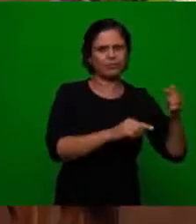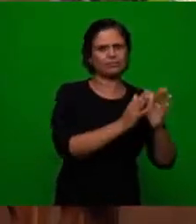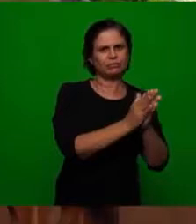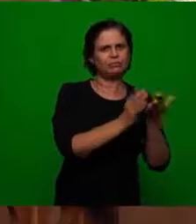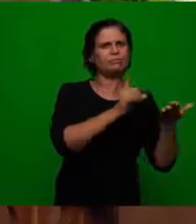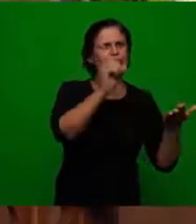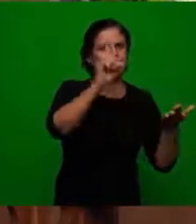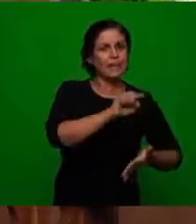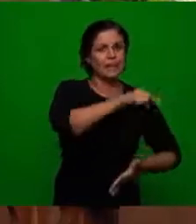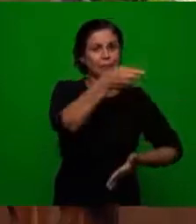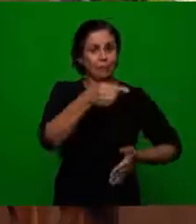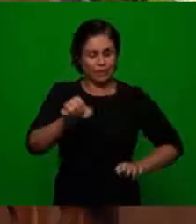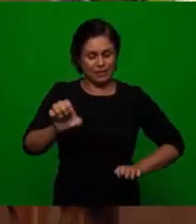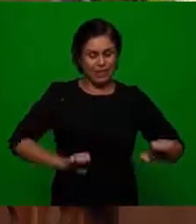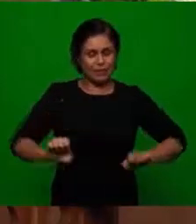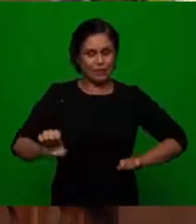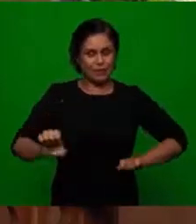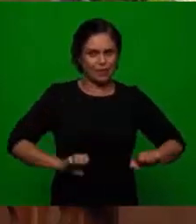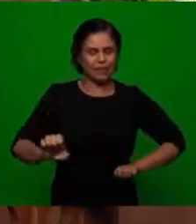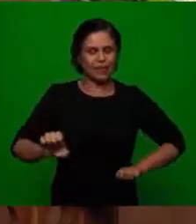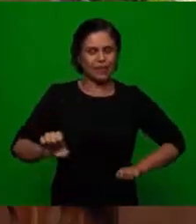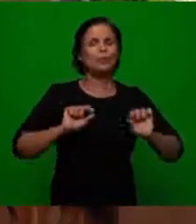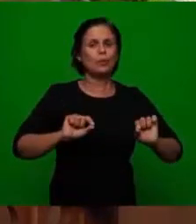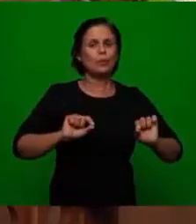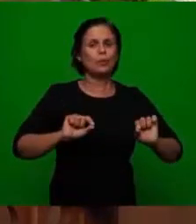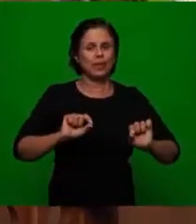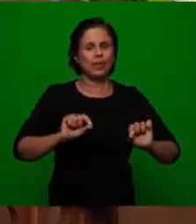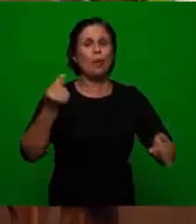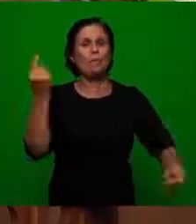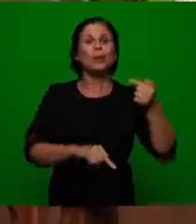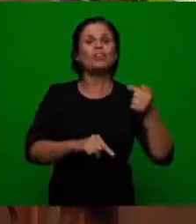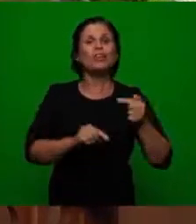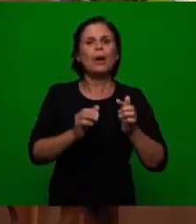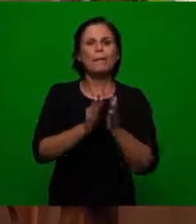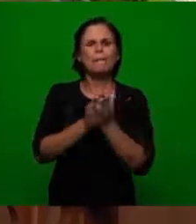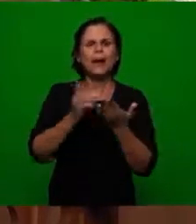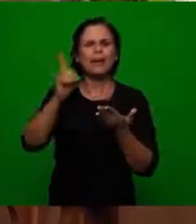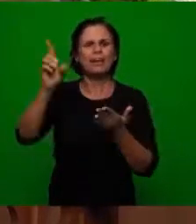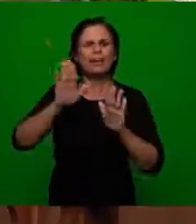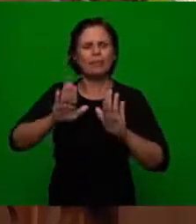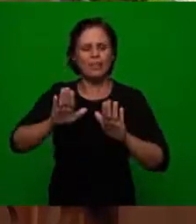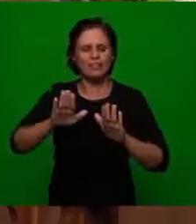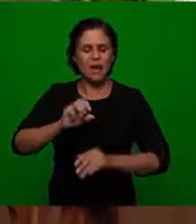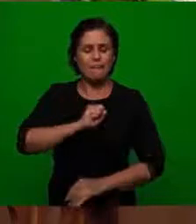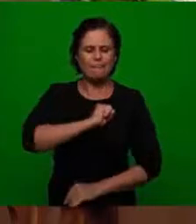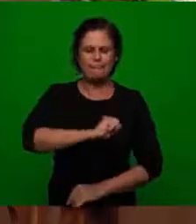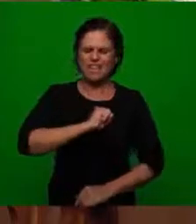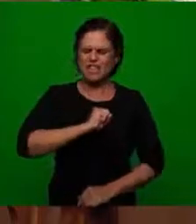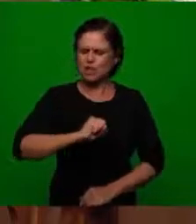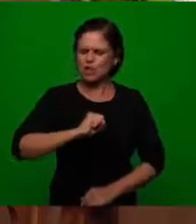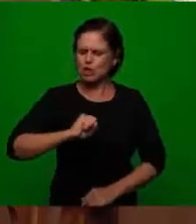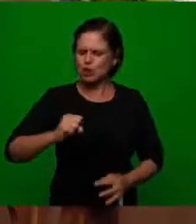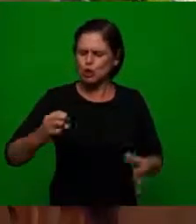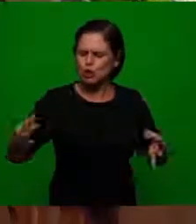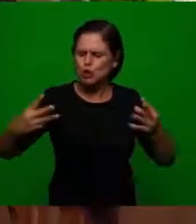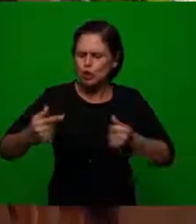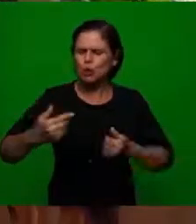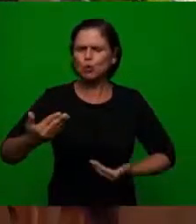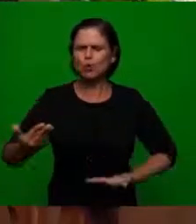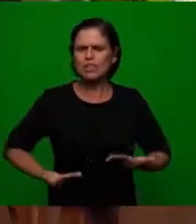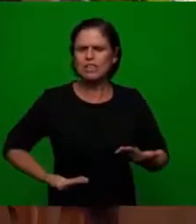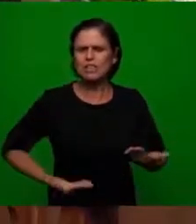and then there was an opposition against the word and then it went against exactly